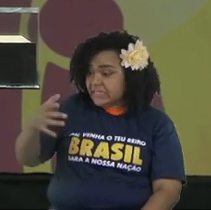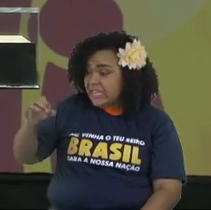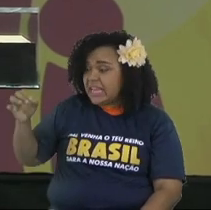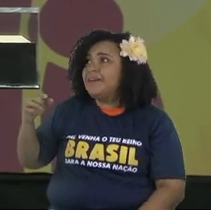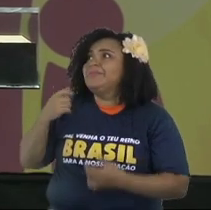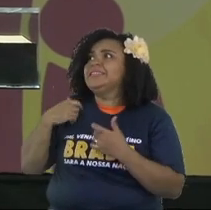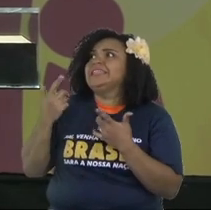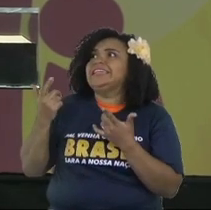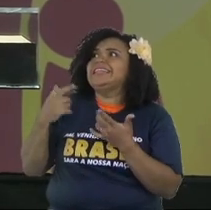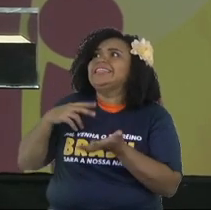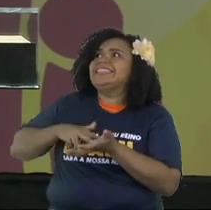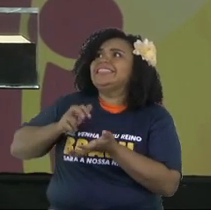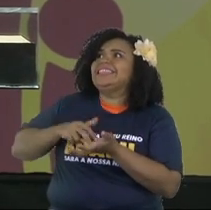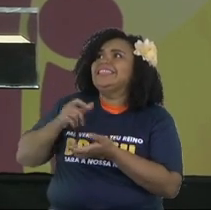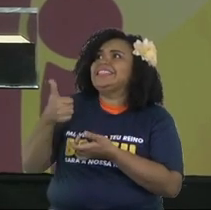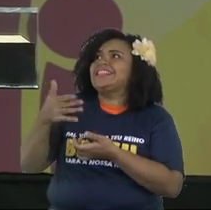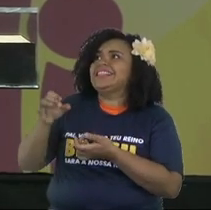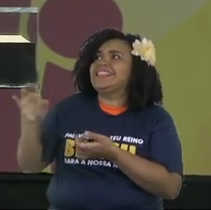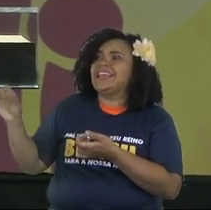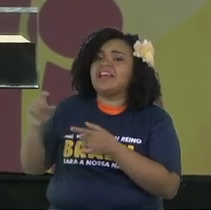today is like $20.